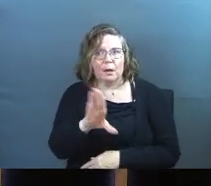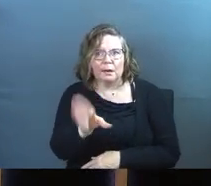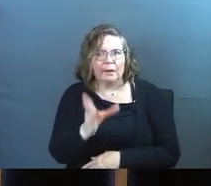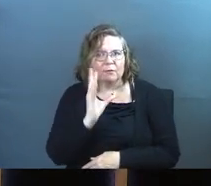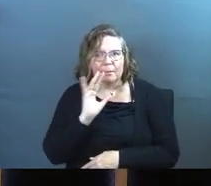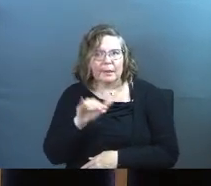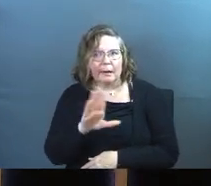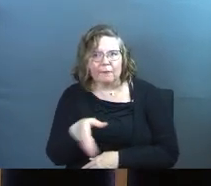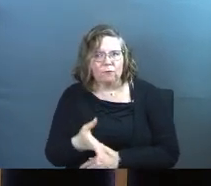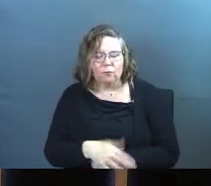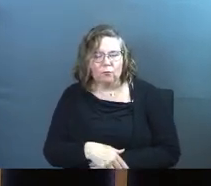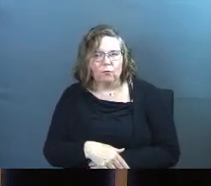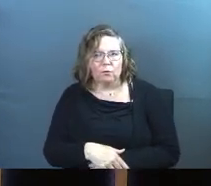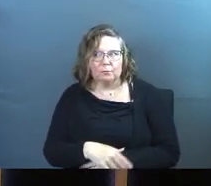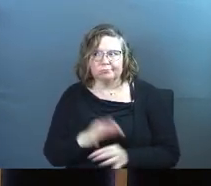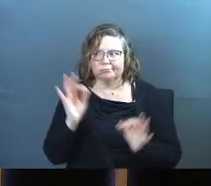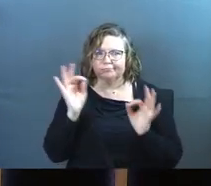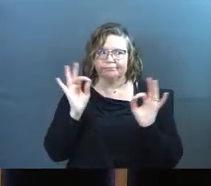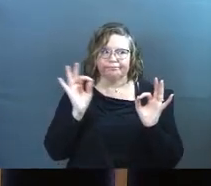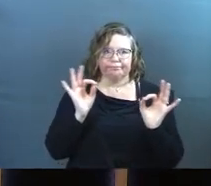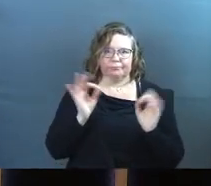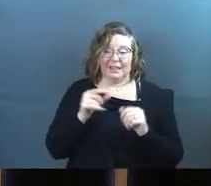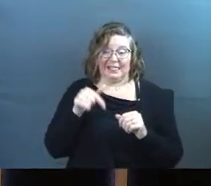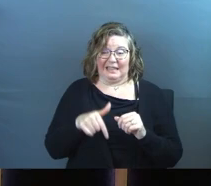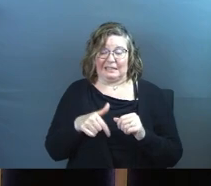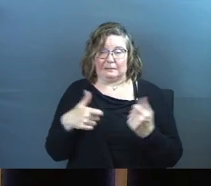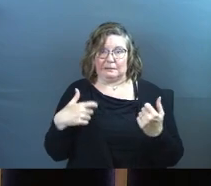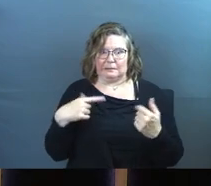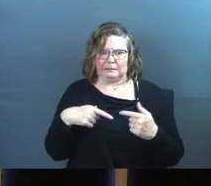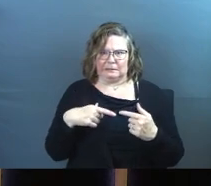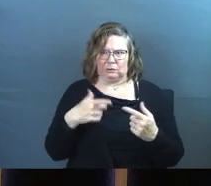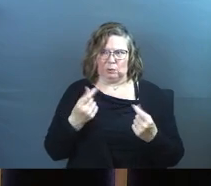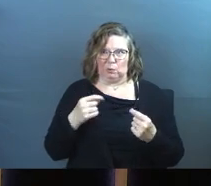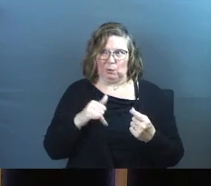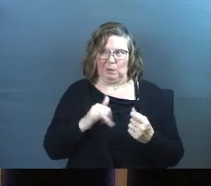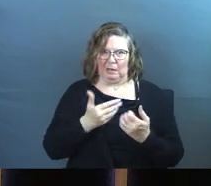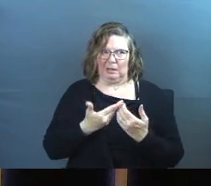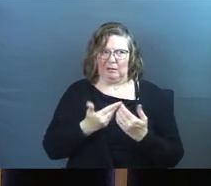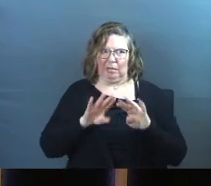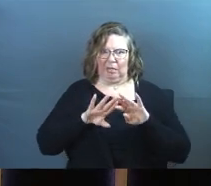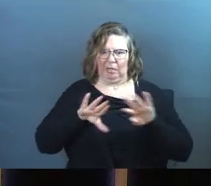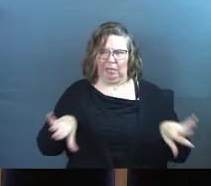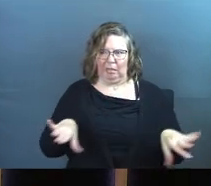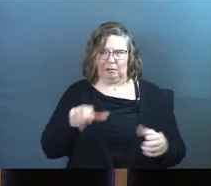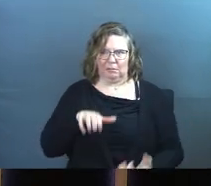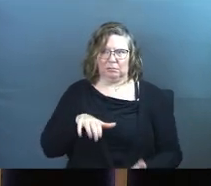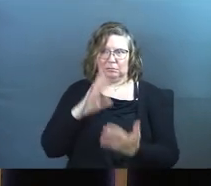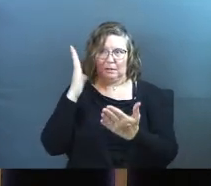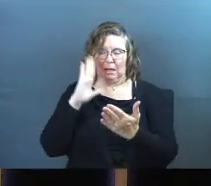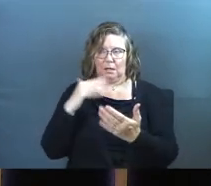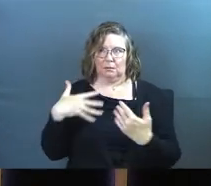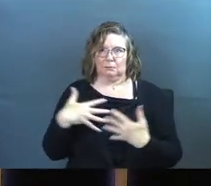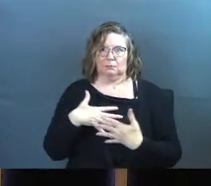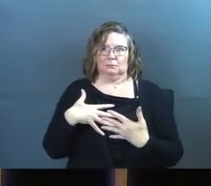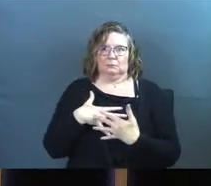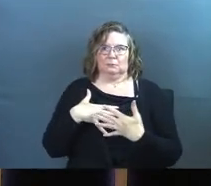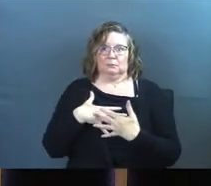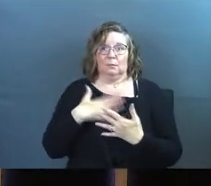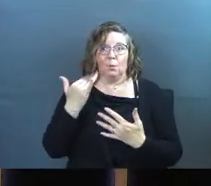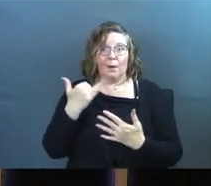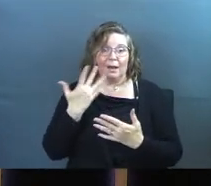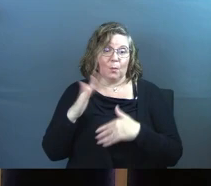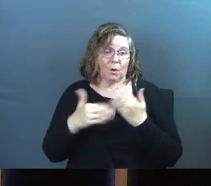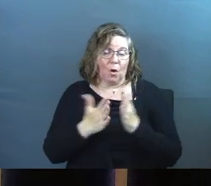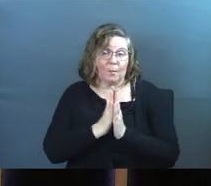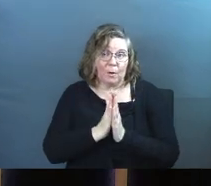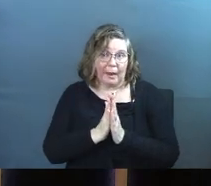before. And so this is terrifying to you, right? Because we all pray.